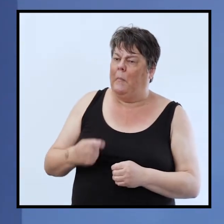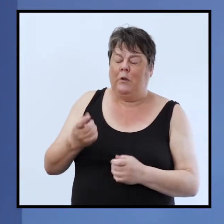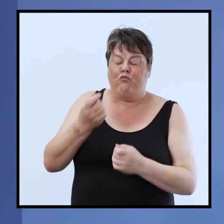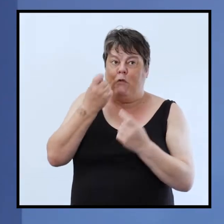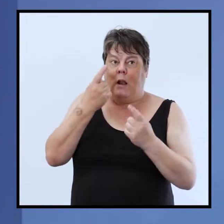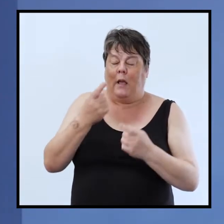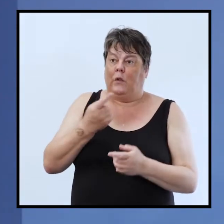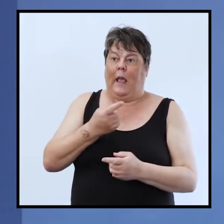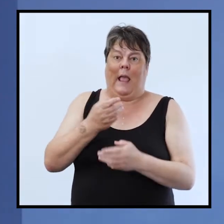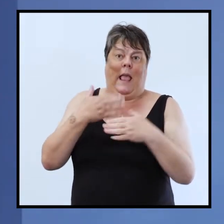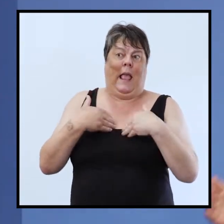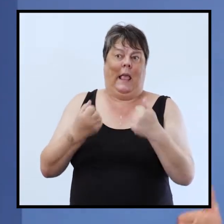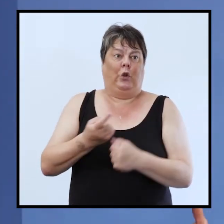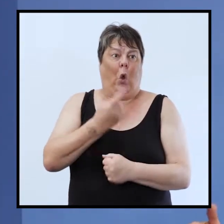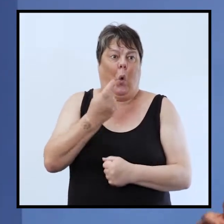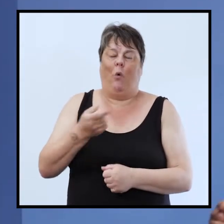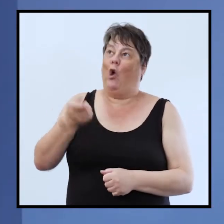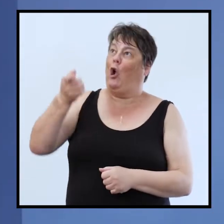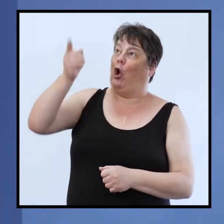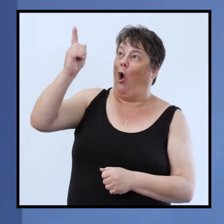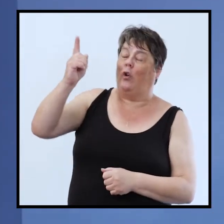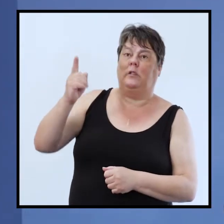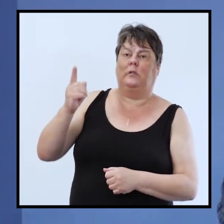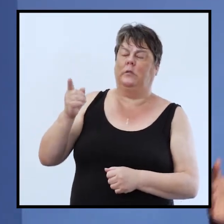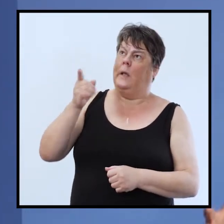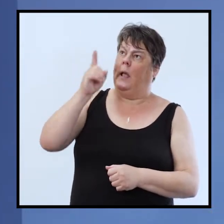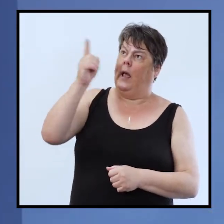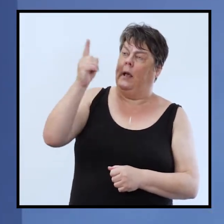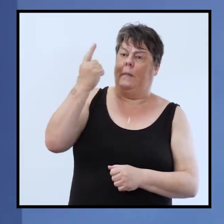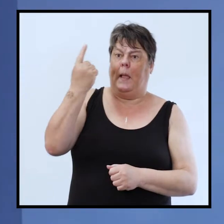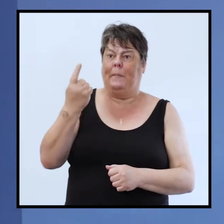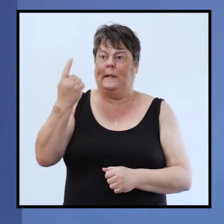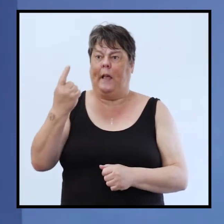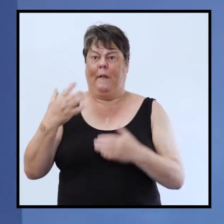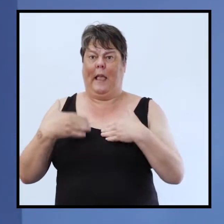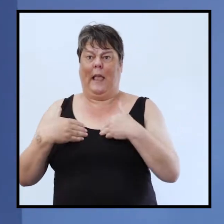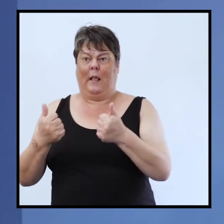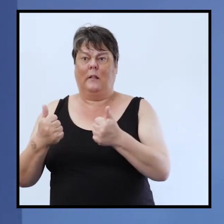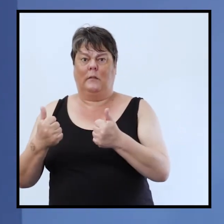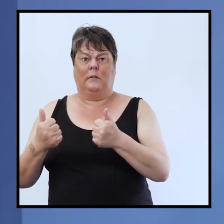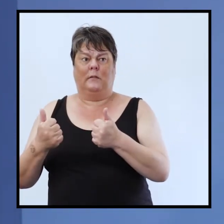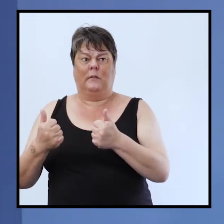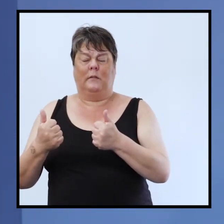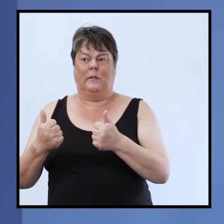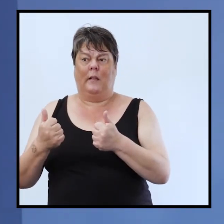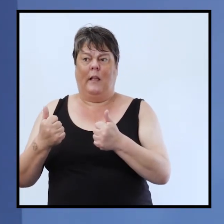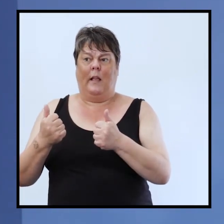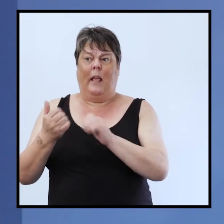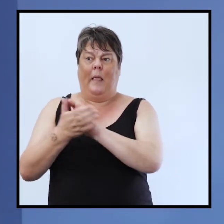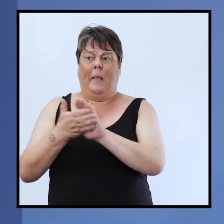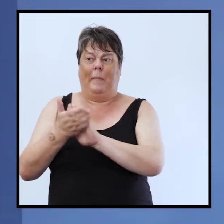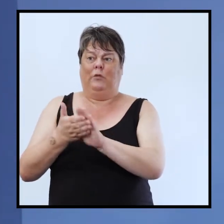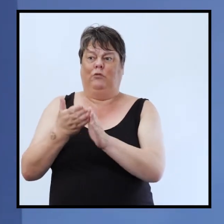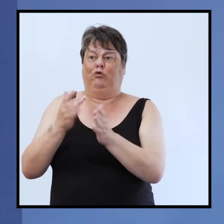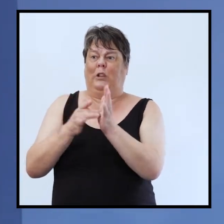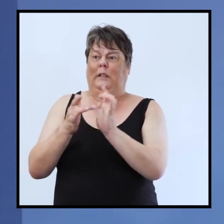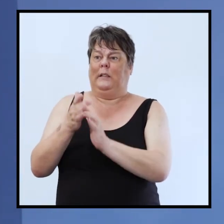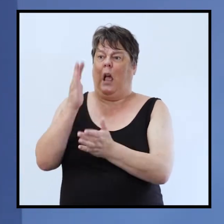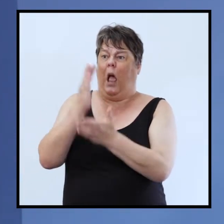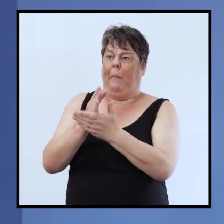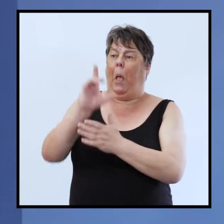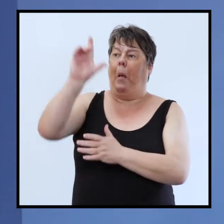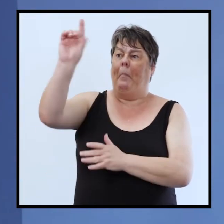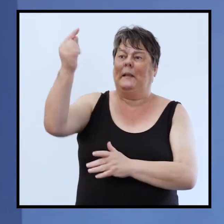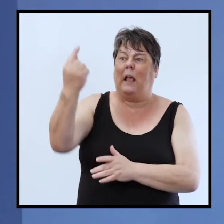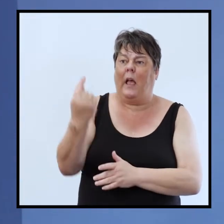and made the connection that if god is healed then jesus jesus is lord jesus is messiah